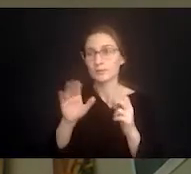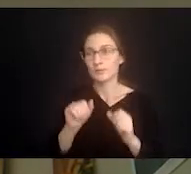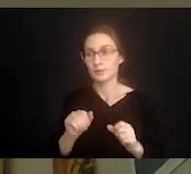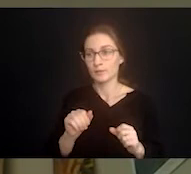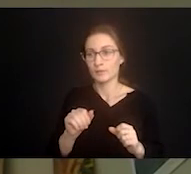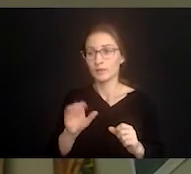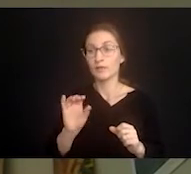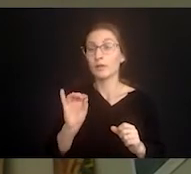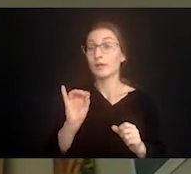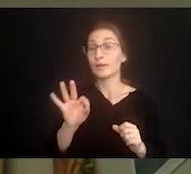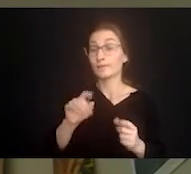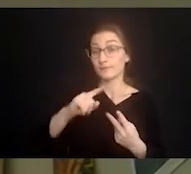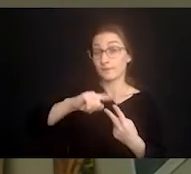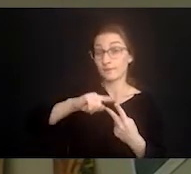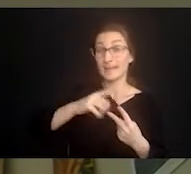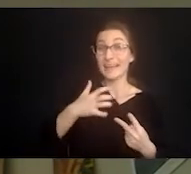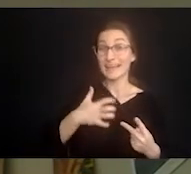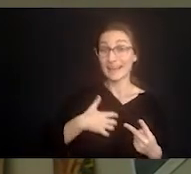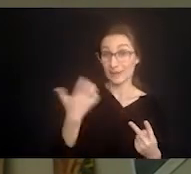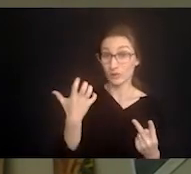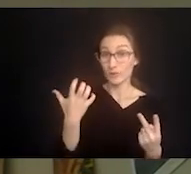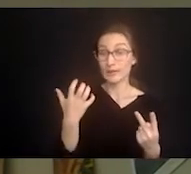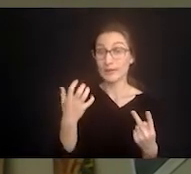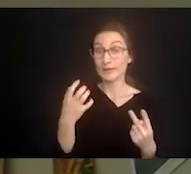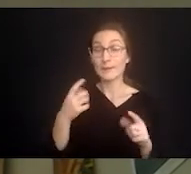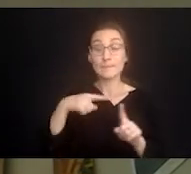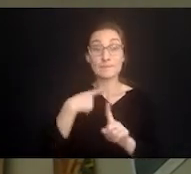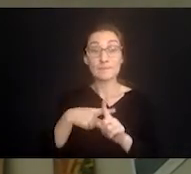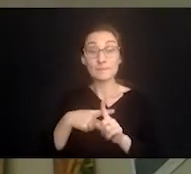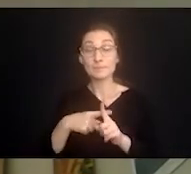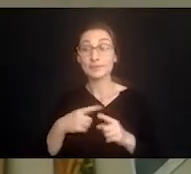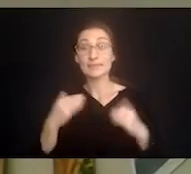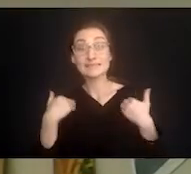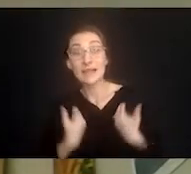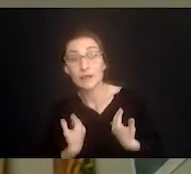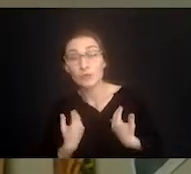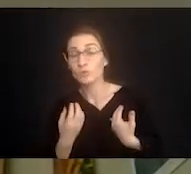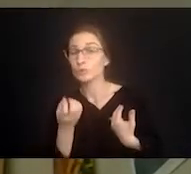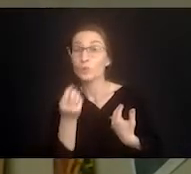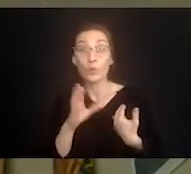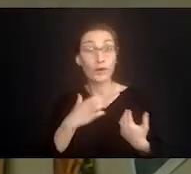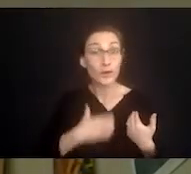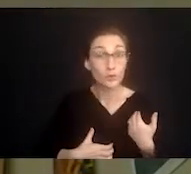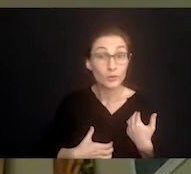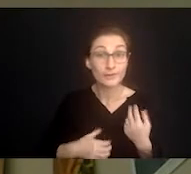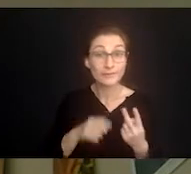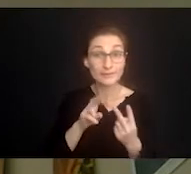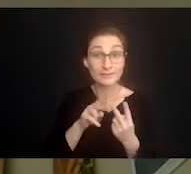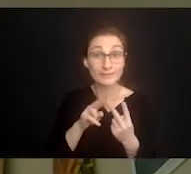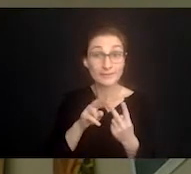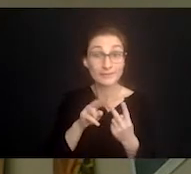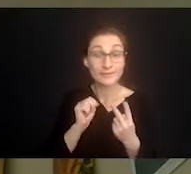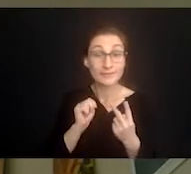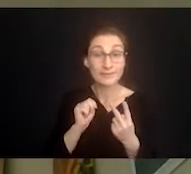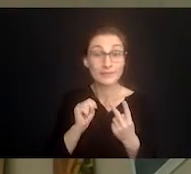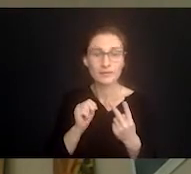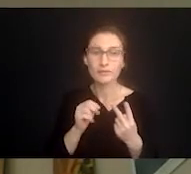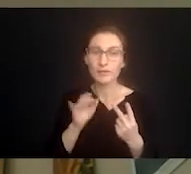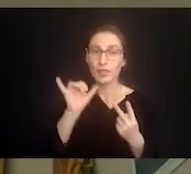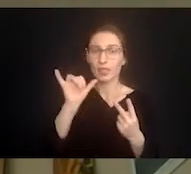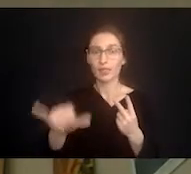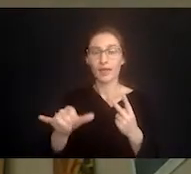angry with when I'm either really tired or when I'm exhausted or hungry excuse me